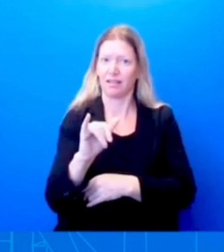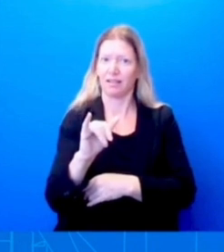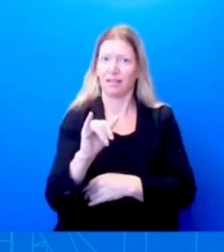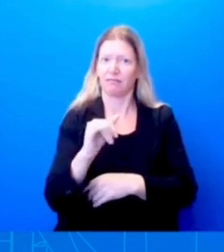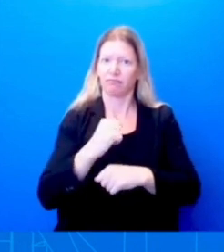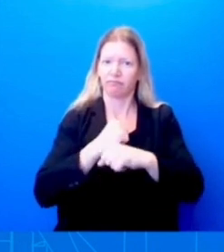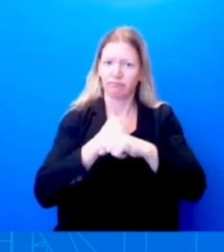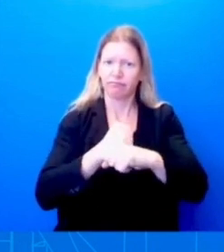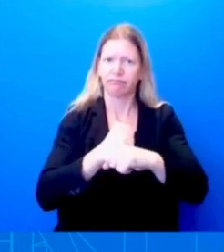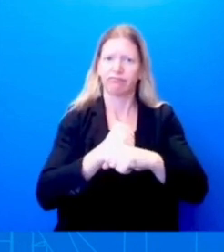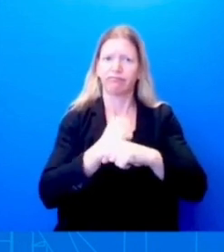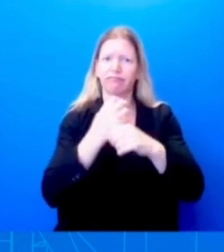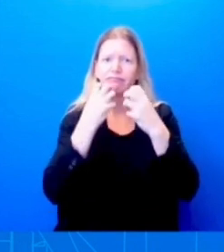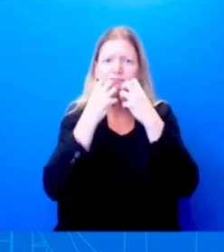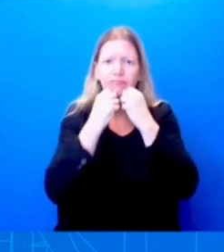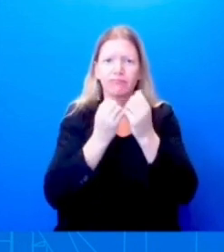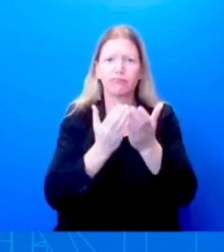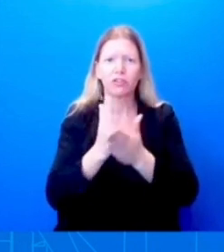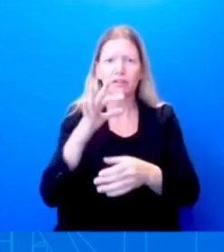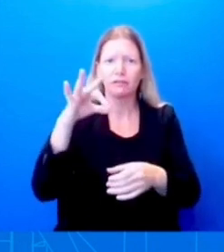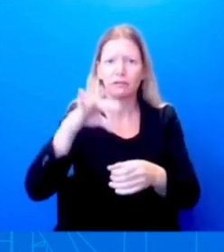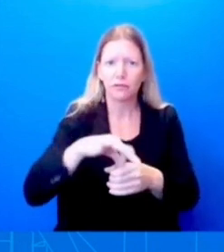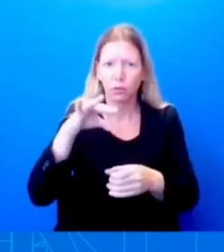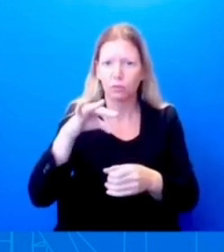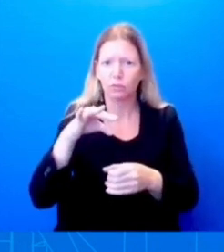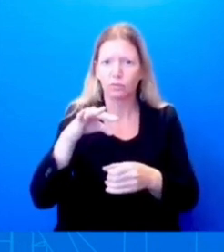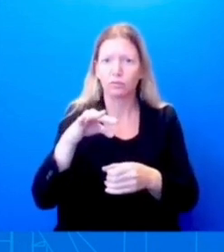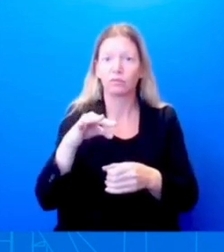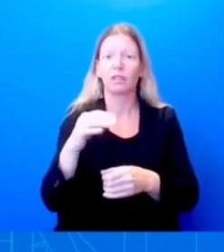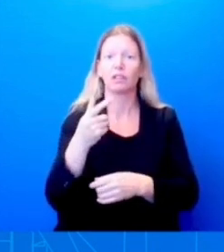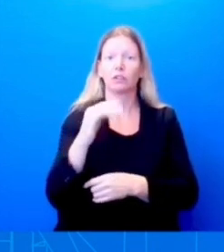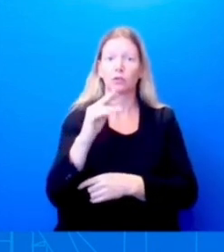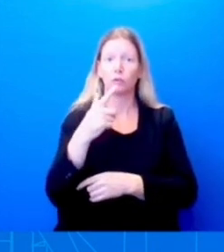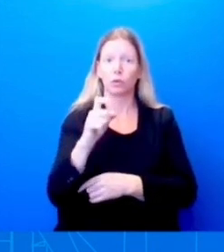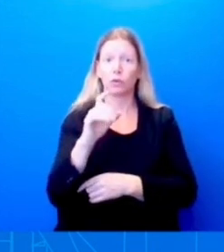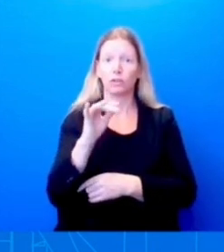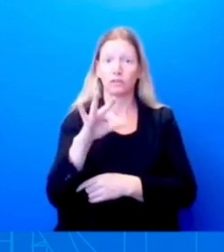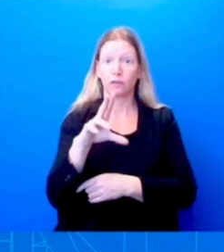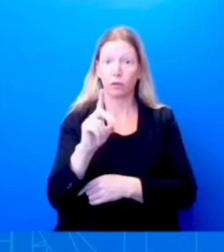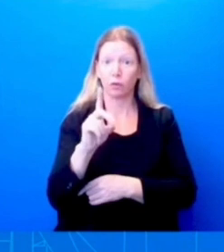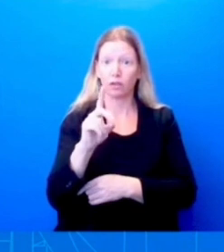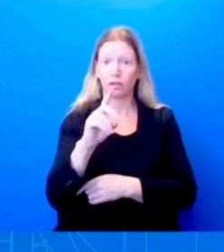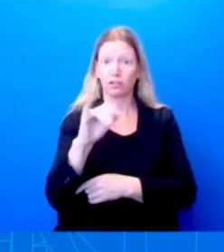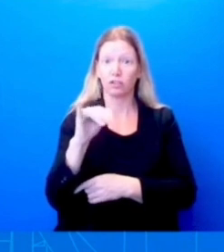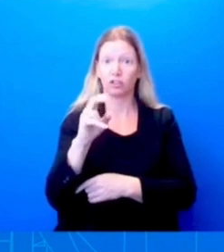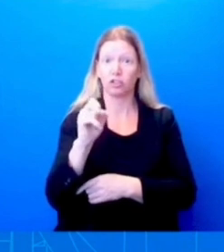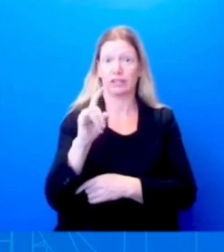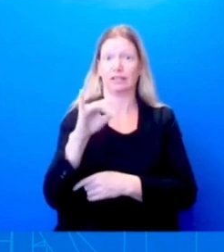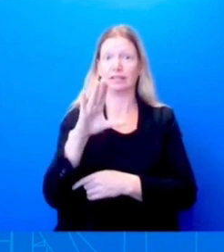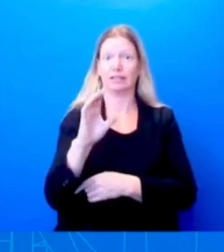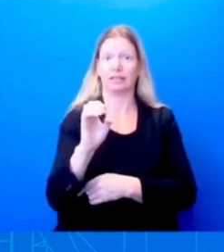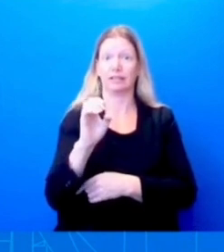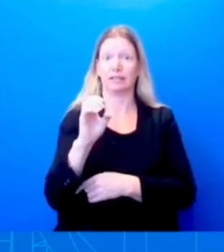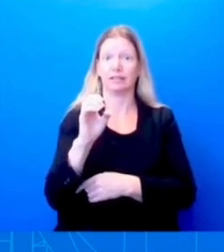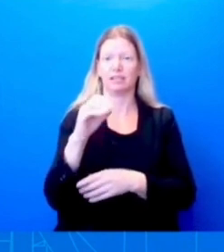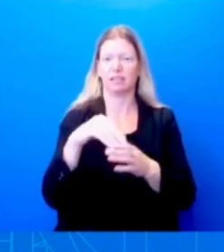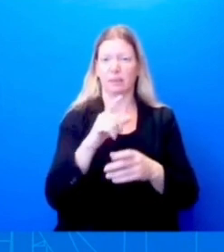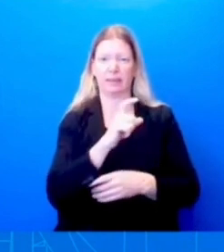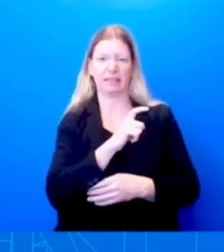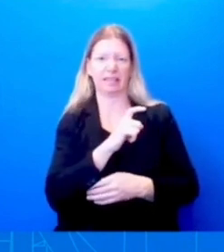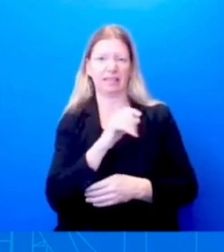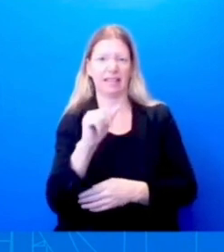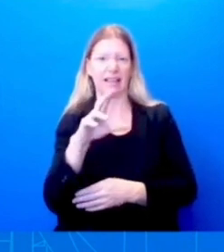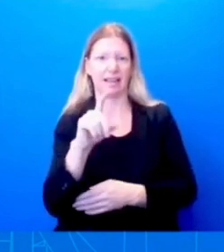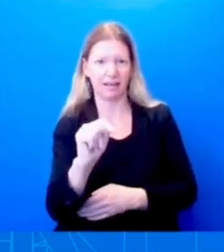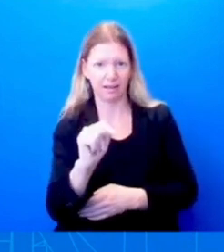Justice and Policing Act, to make sure, of course, we've led from the front as it relates to federal authorities and choke holes and